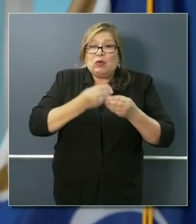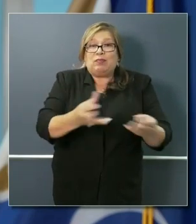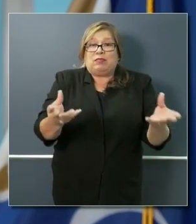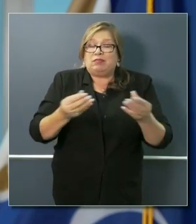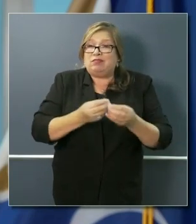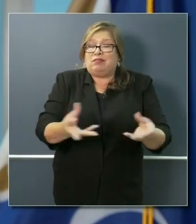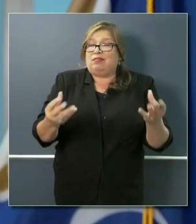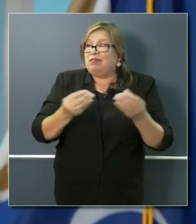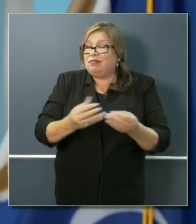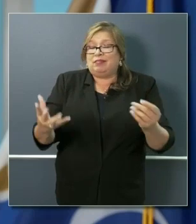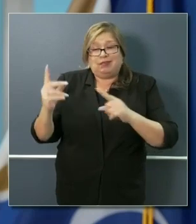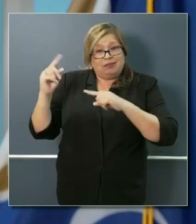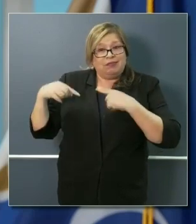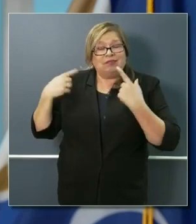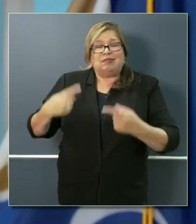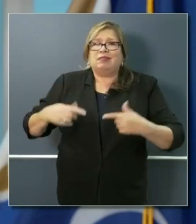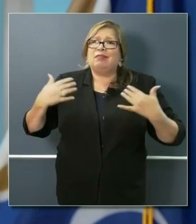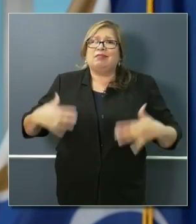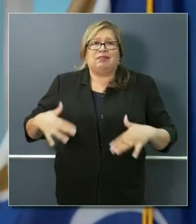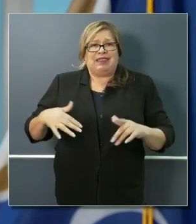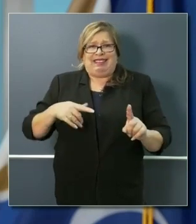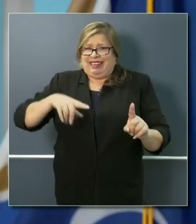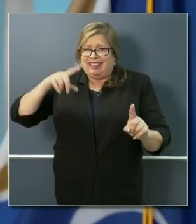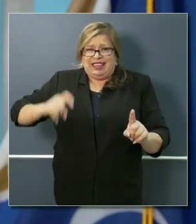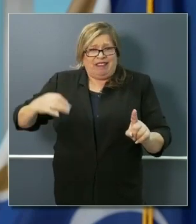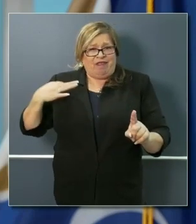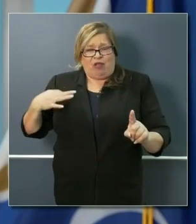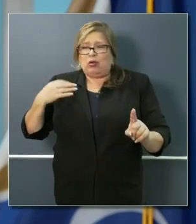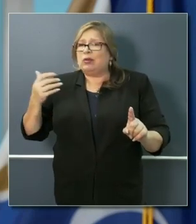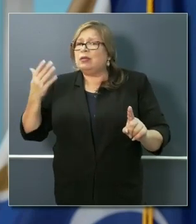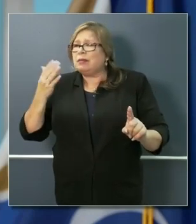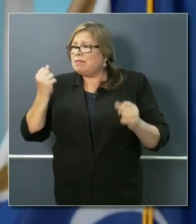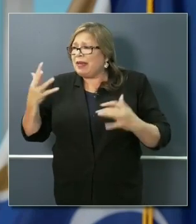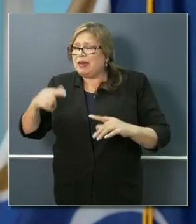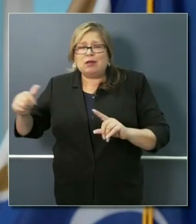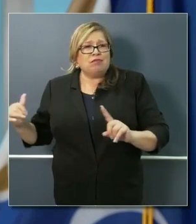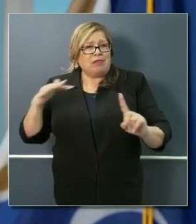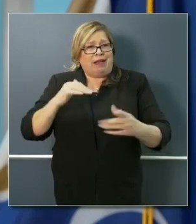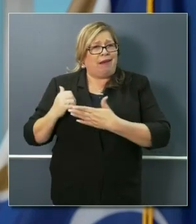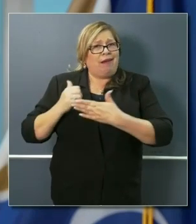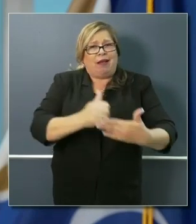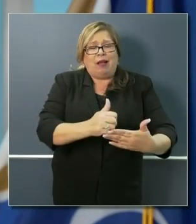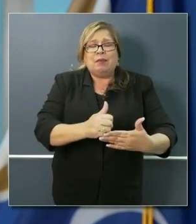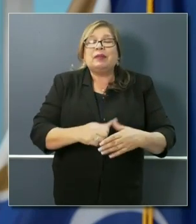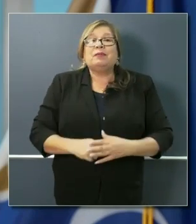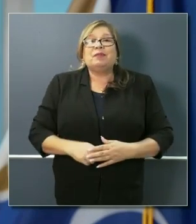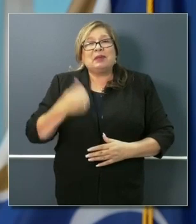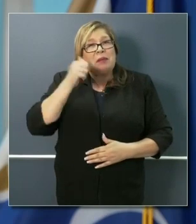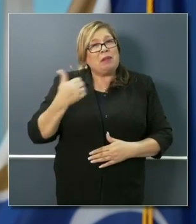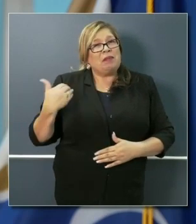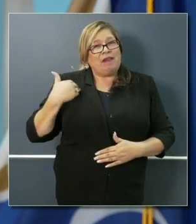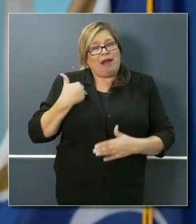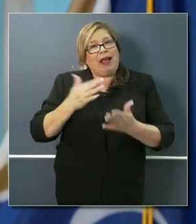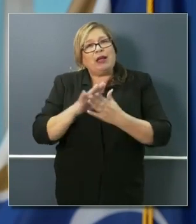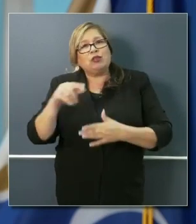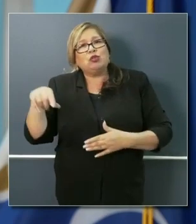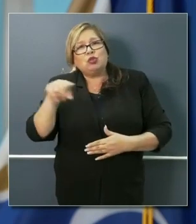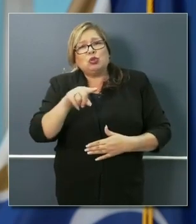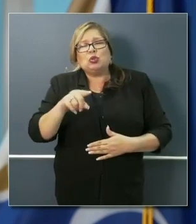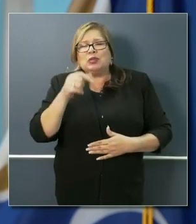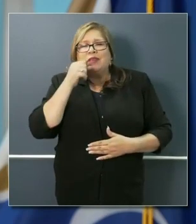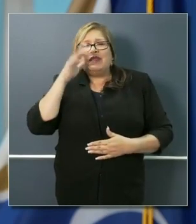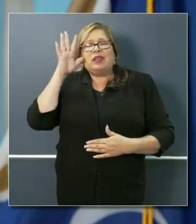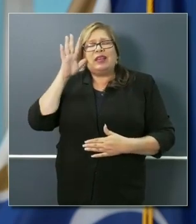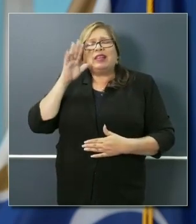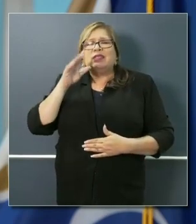our food banks. Unprecedented surge of need. To all the folks that reached out a few days ago when we asked you to make five phone calls to